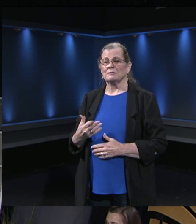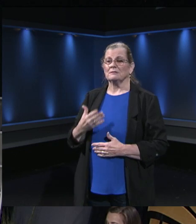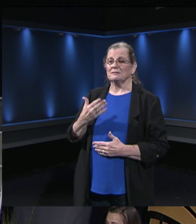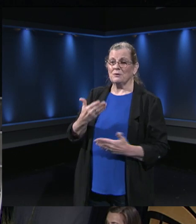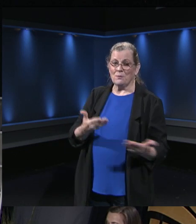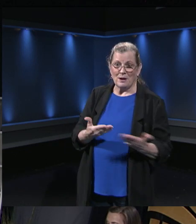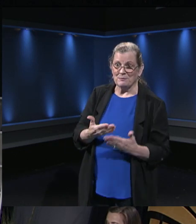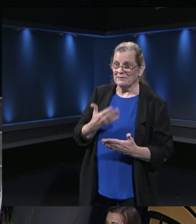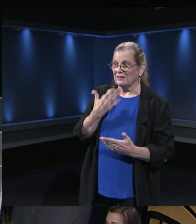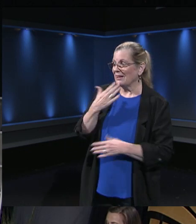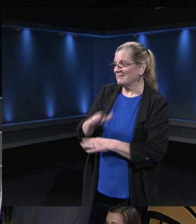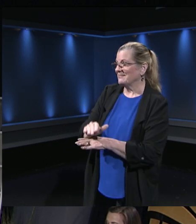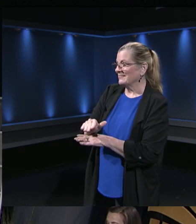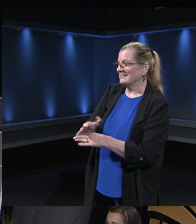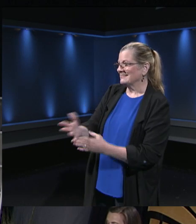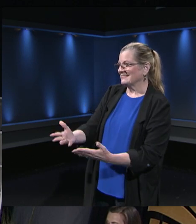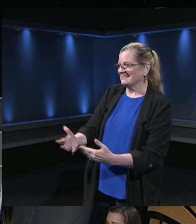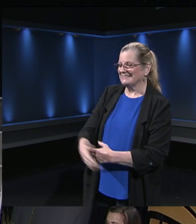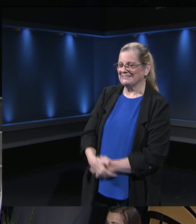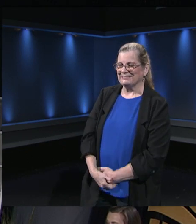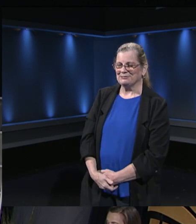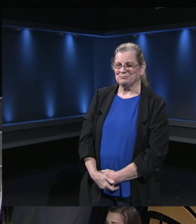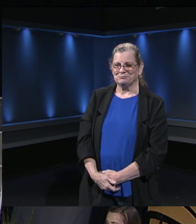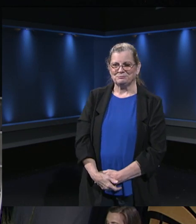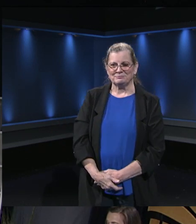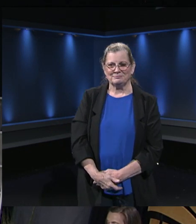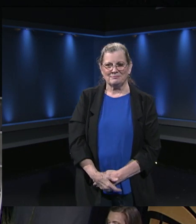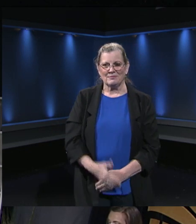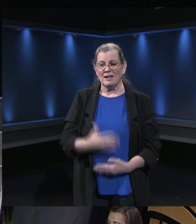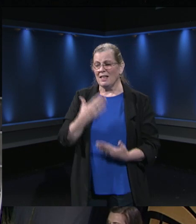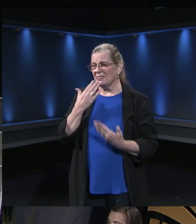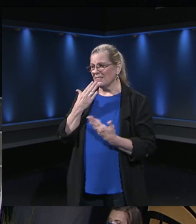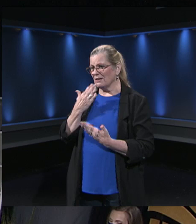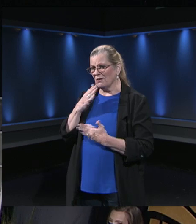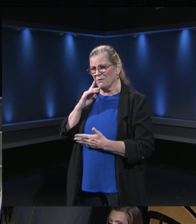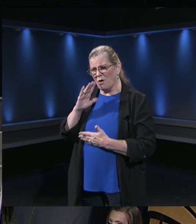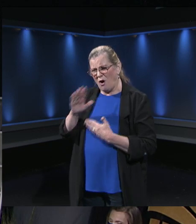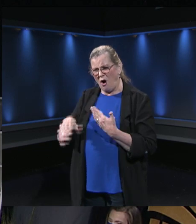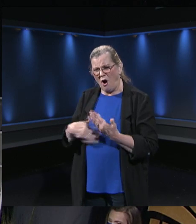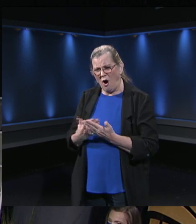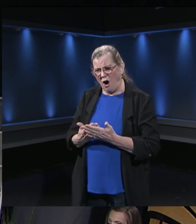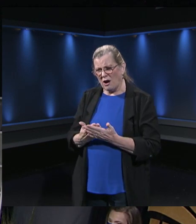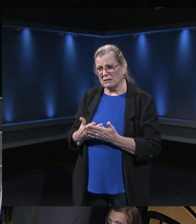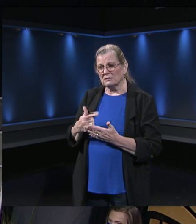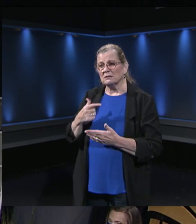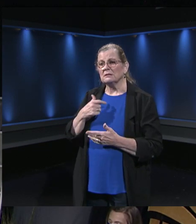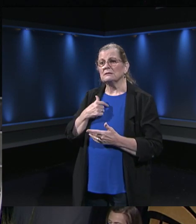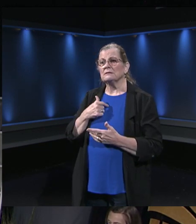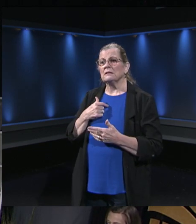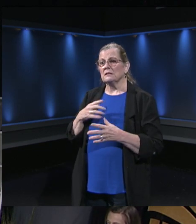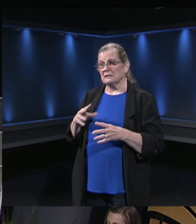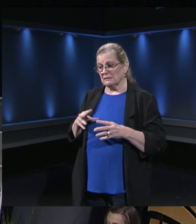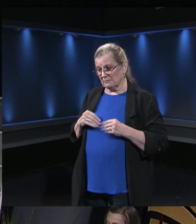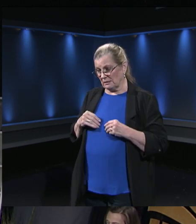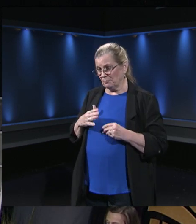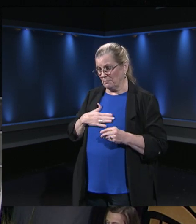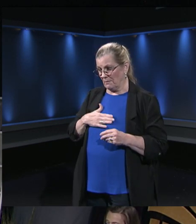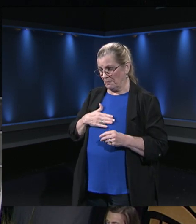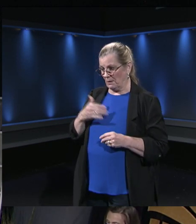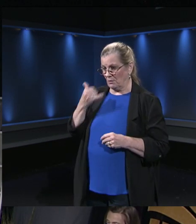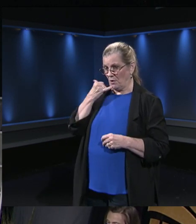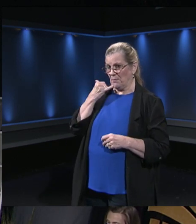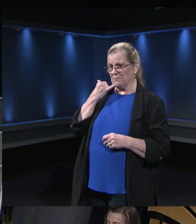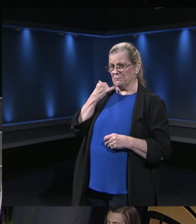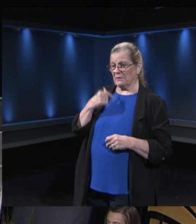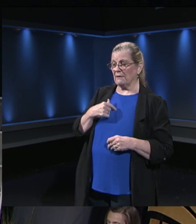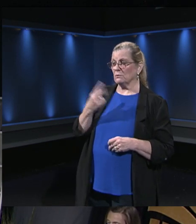Good Good evening. Welcome. Good evening. Thank you for all you do, and thank you for taking this question. I have two kids. One